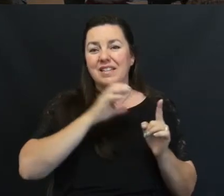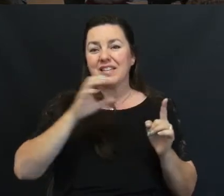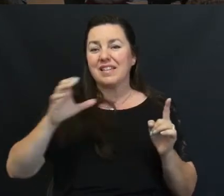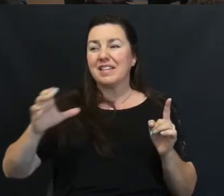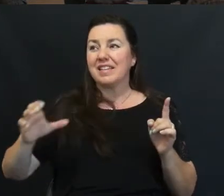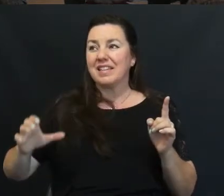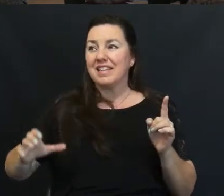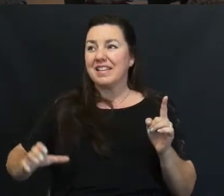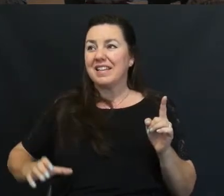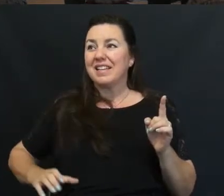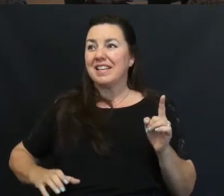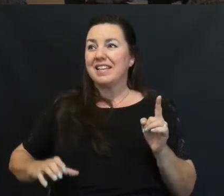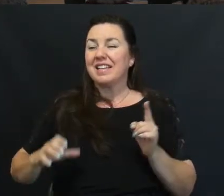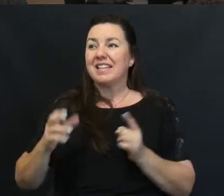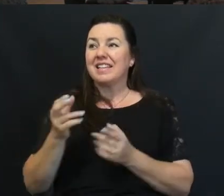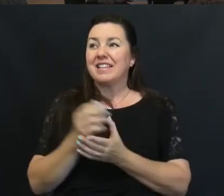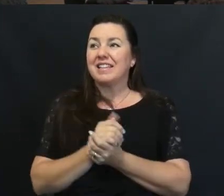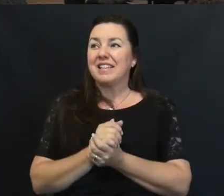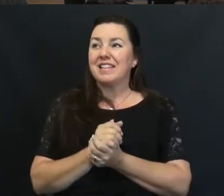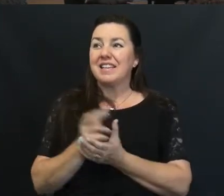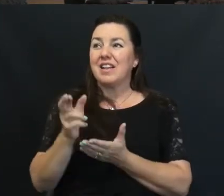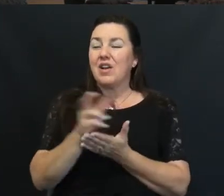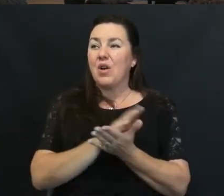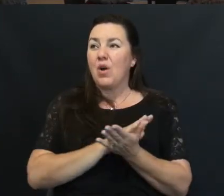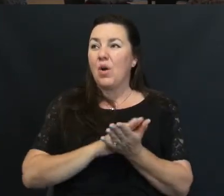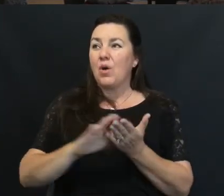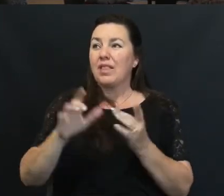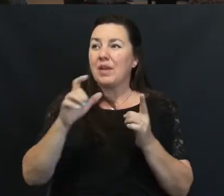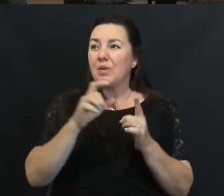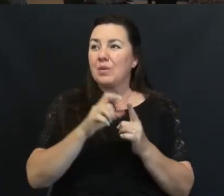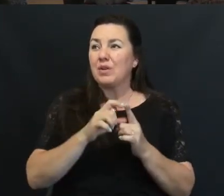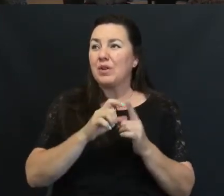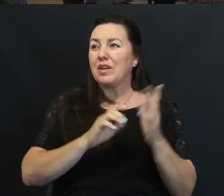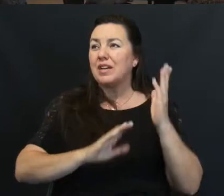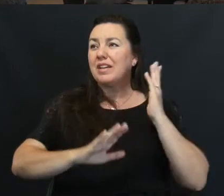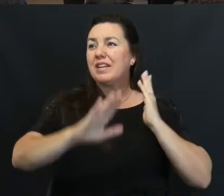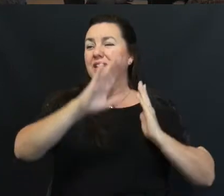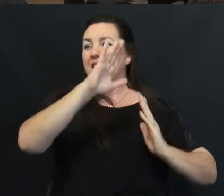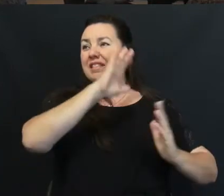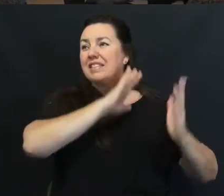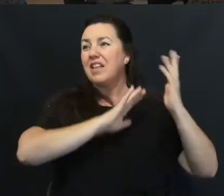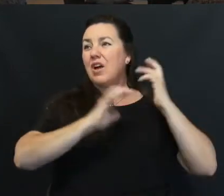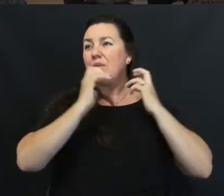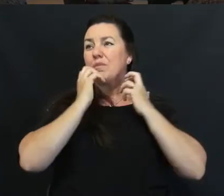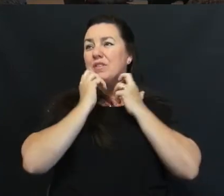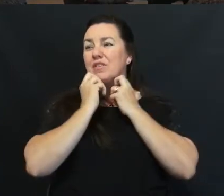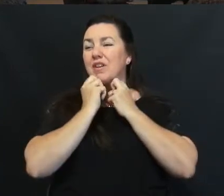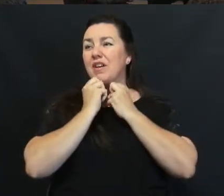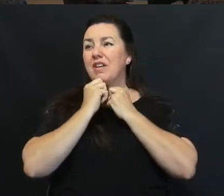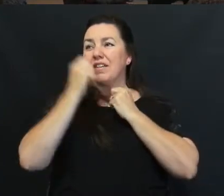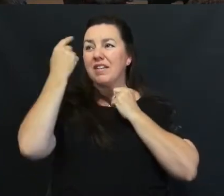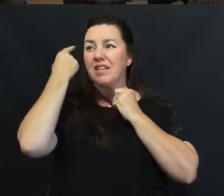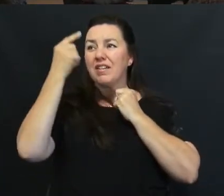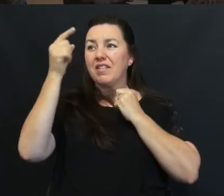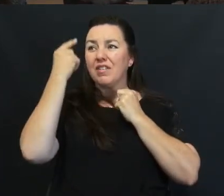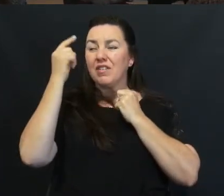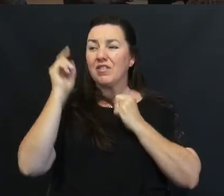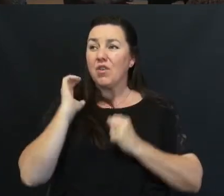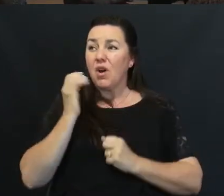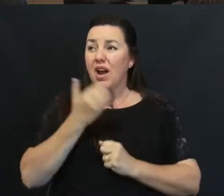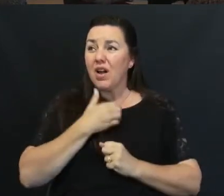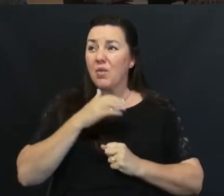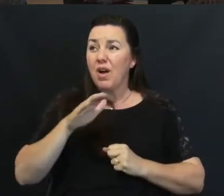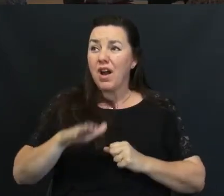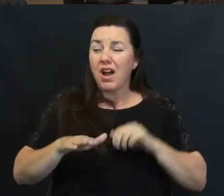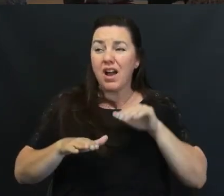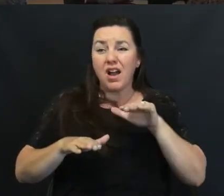Christ. Holy words long preserved for